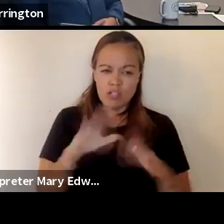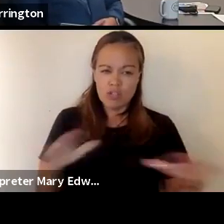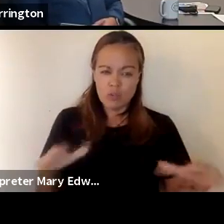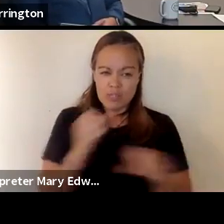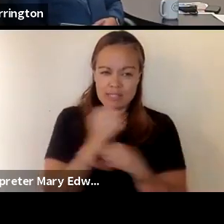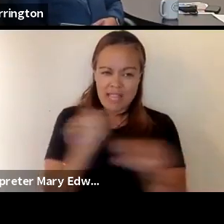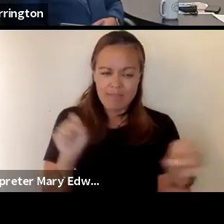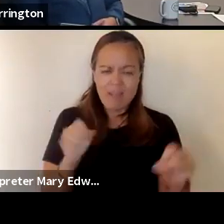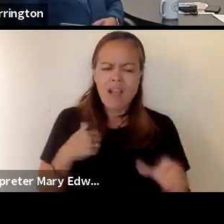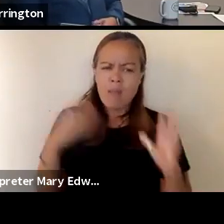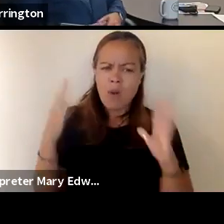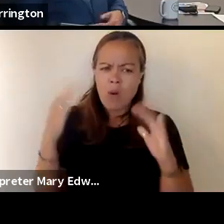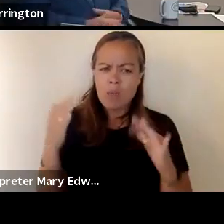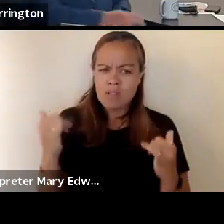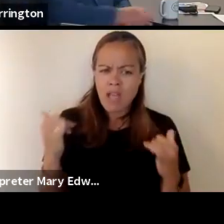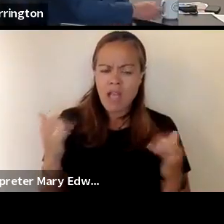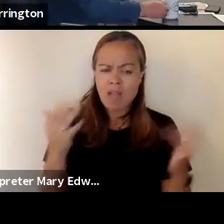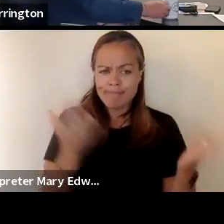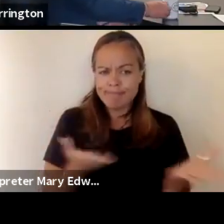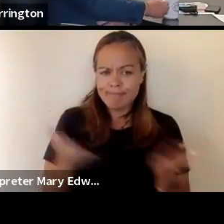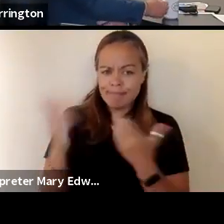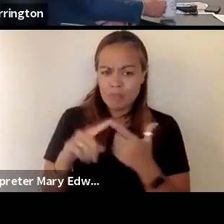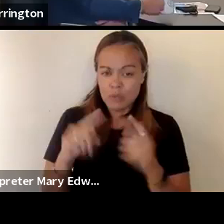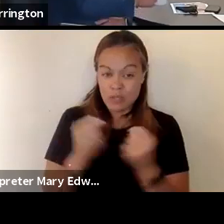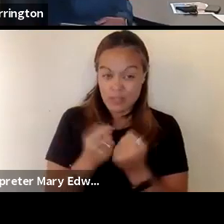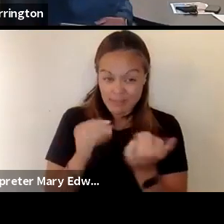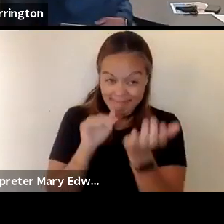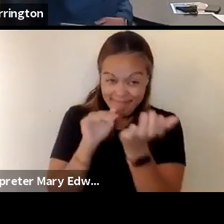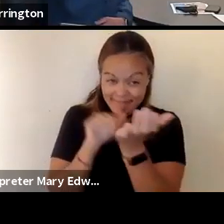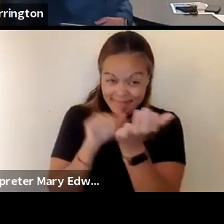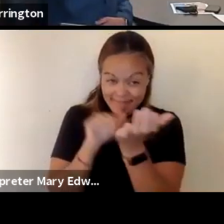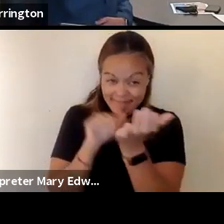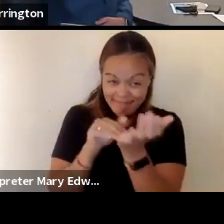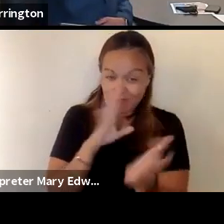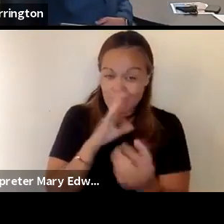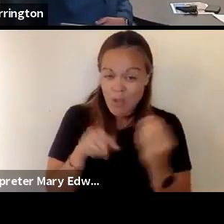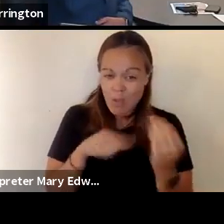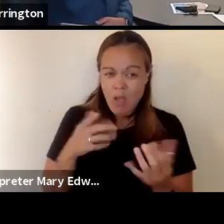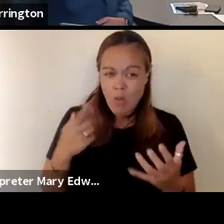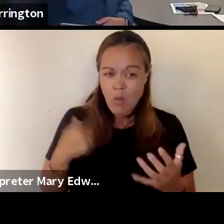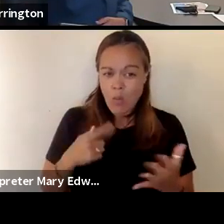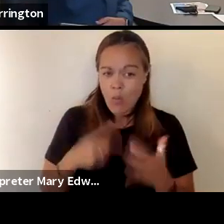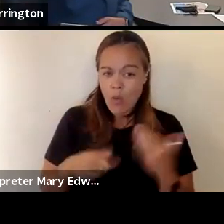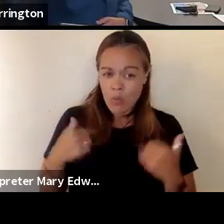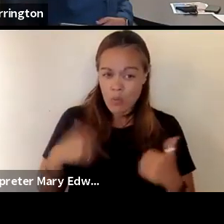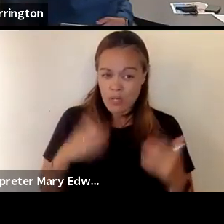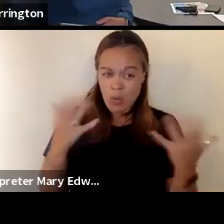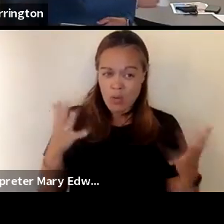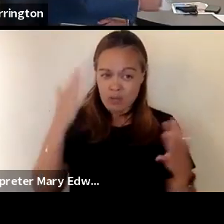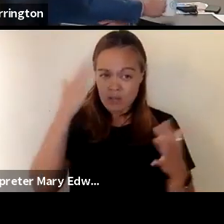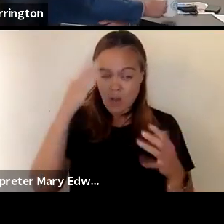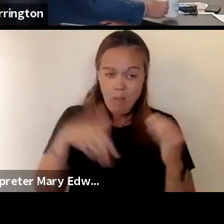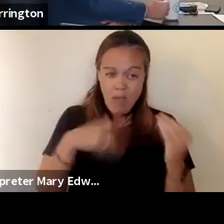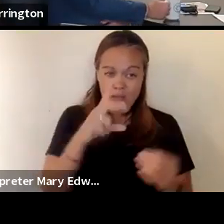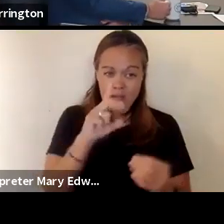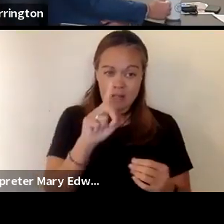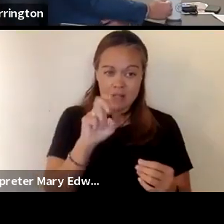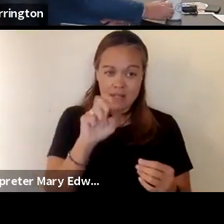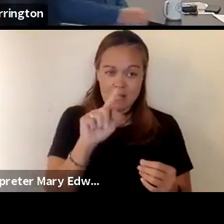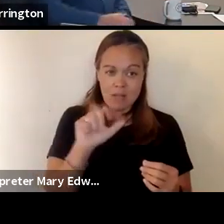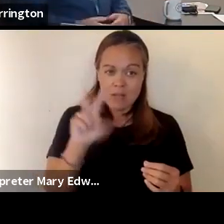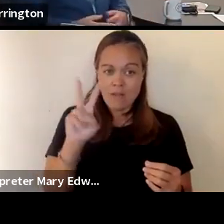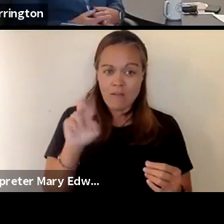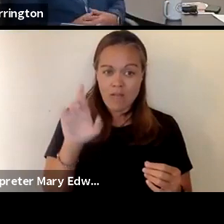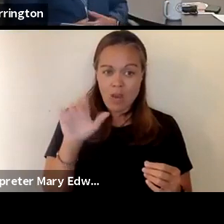safety so i'm hoping now to pass it over to our team of doctors to just talk about what we do know at this point about the delta variant and